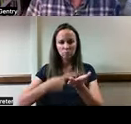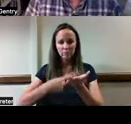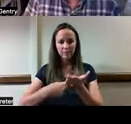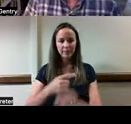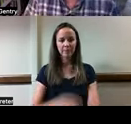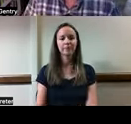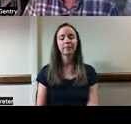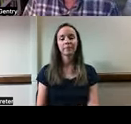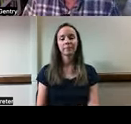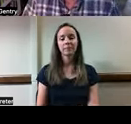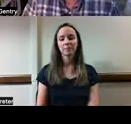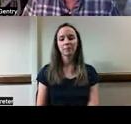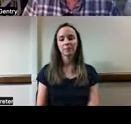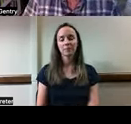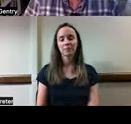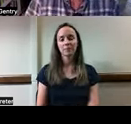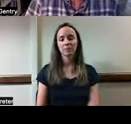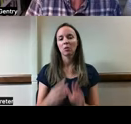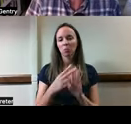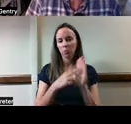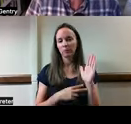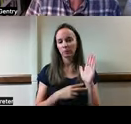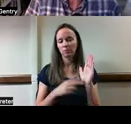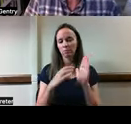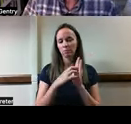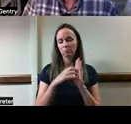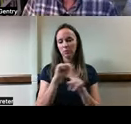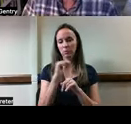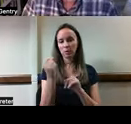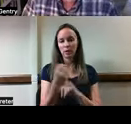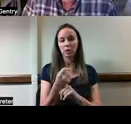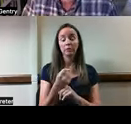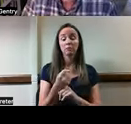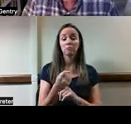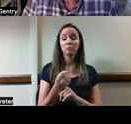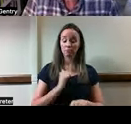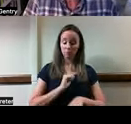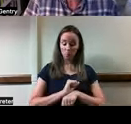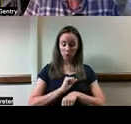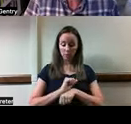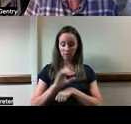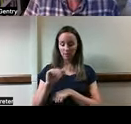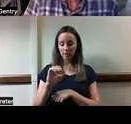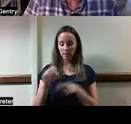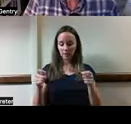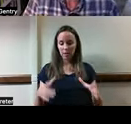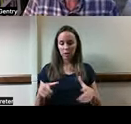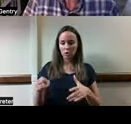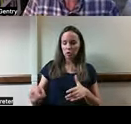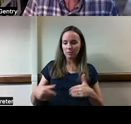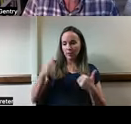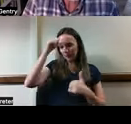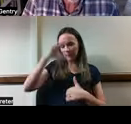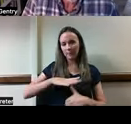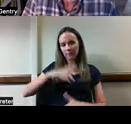Here's one, here's, I'm going to read this one out to you. You are working as a case manager for a young man with intellectual